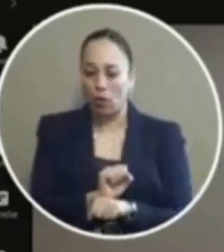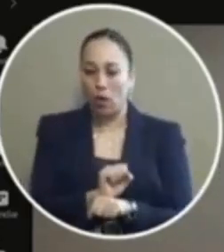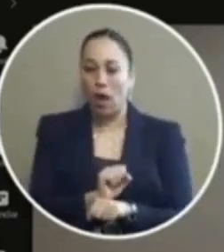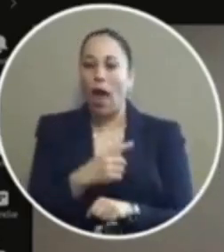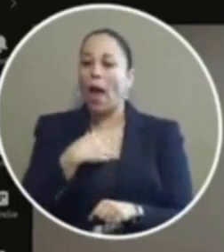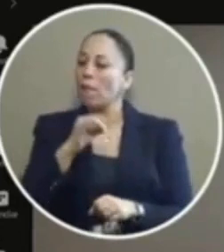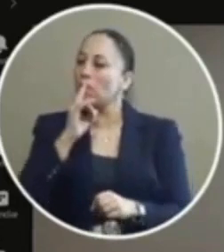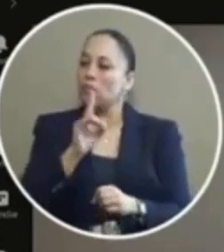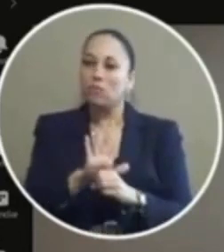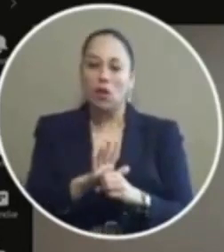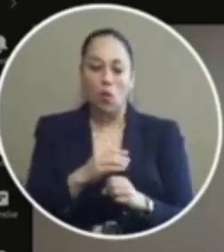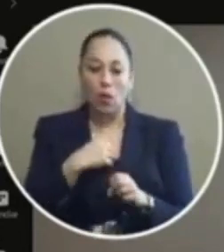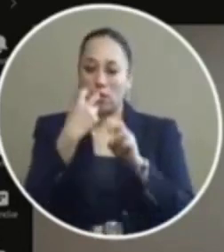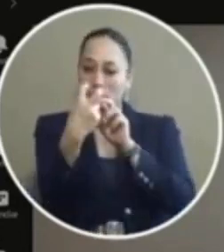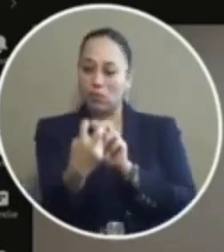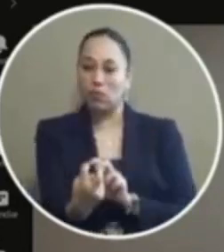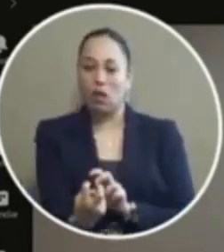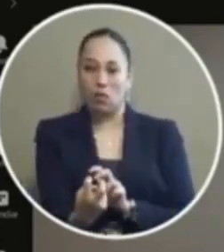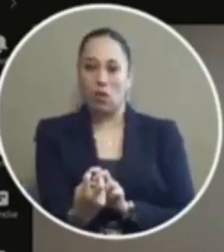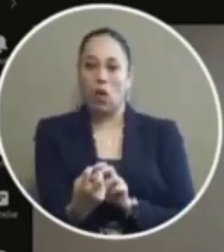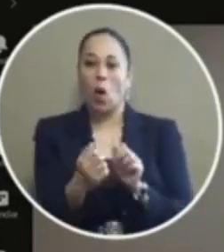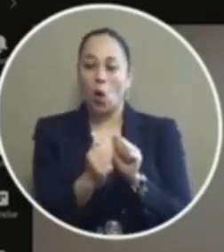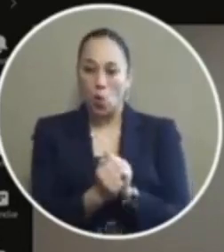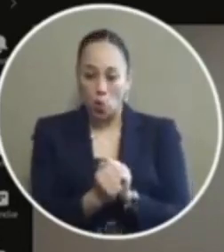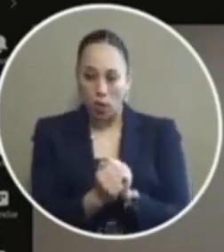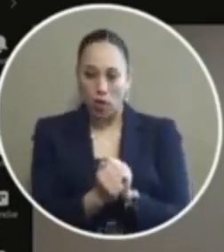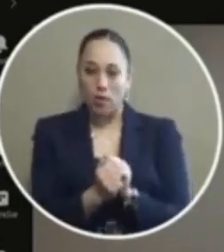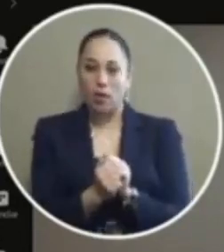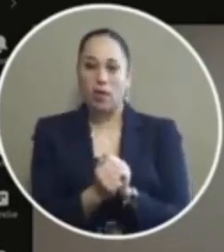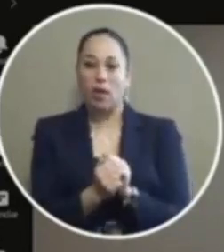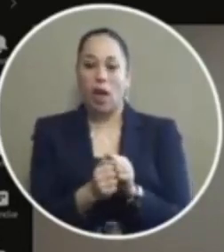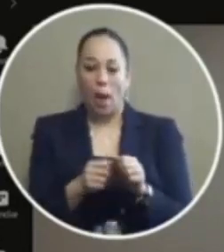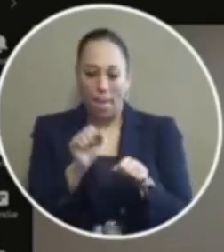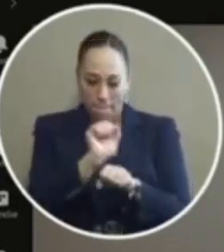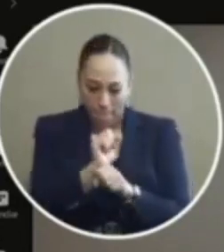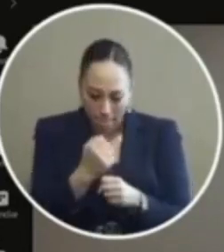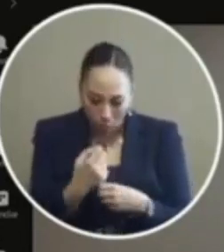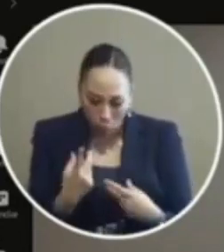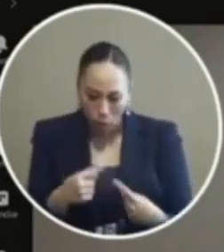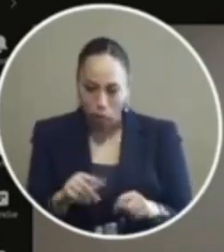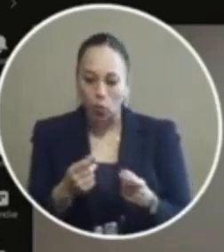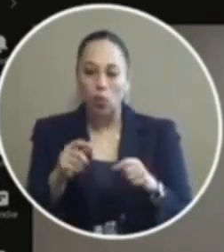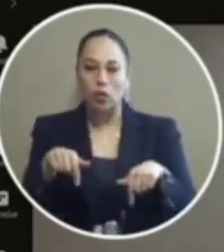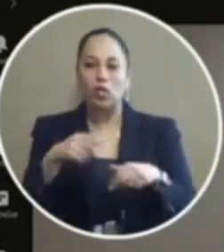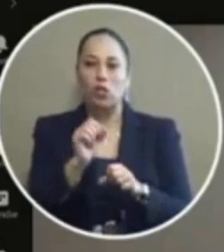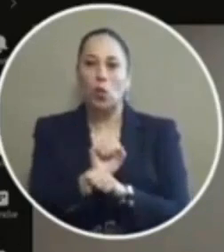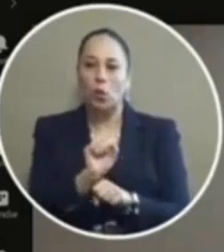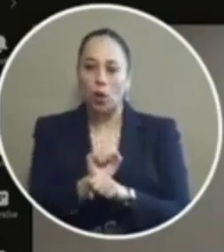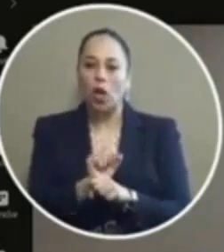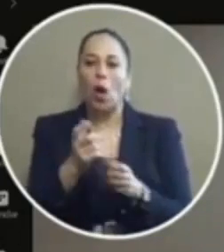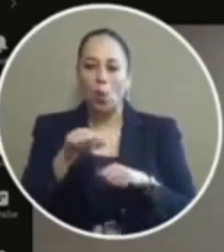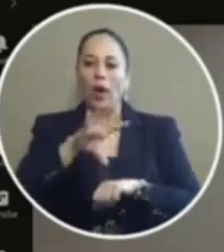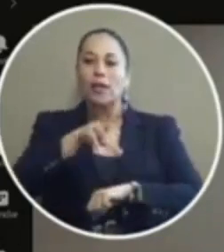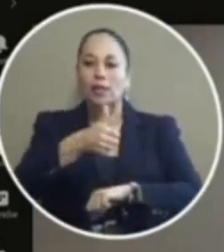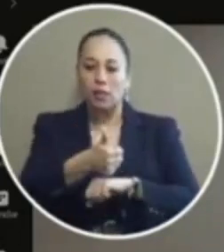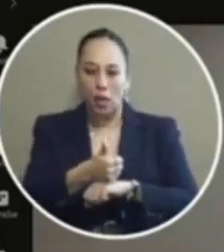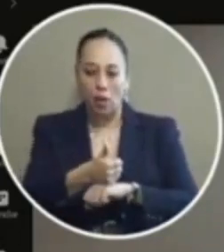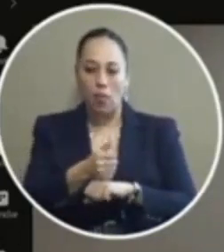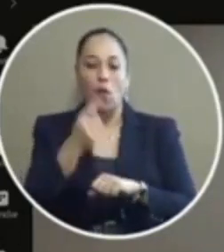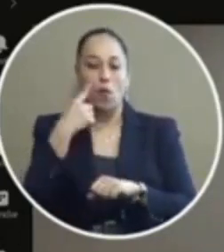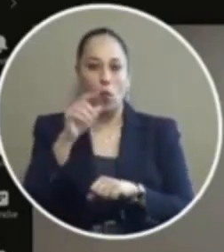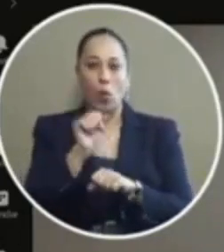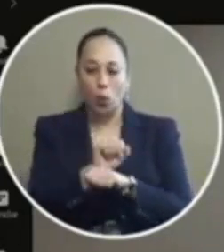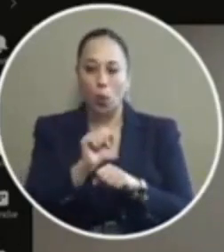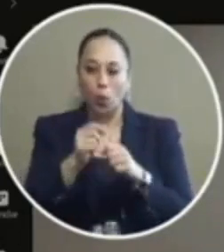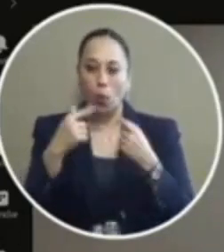guarantee you that if we sit down with the goal of making this work we can set it up to where it will work